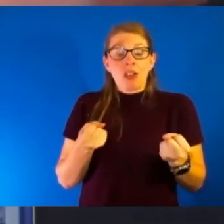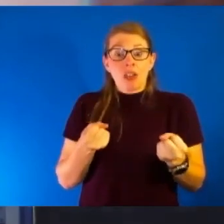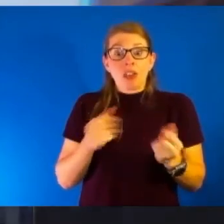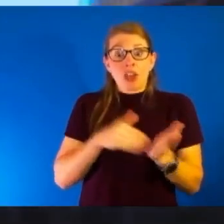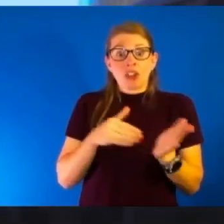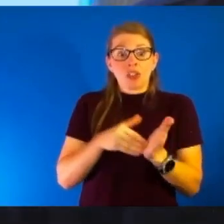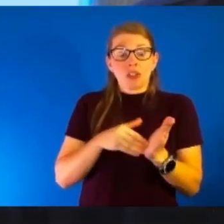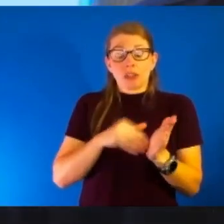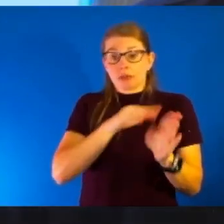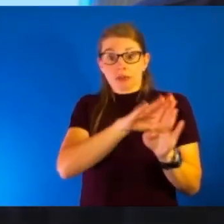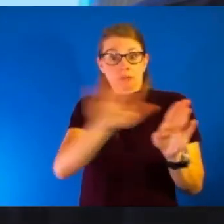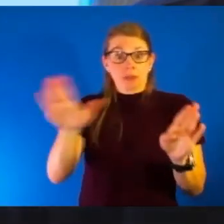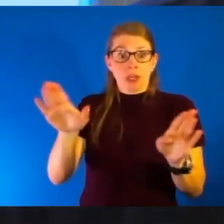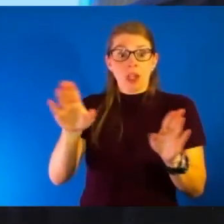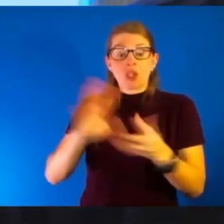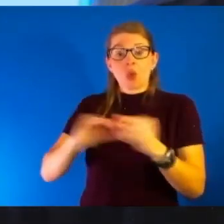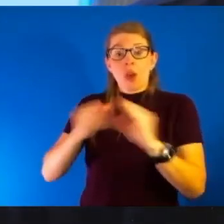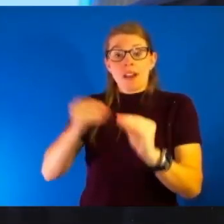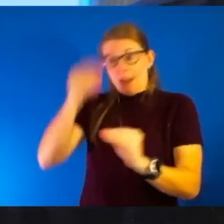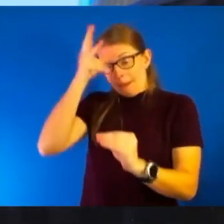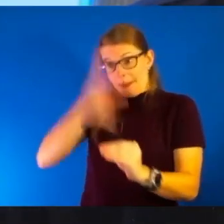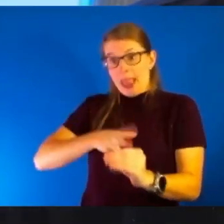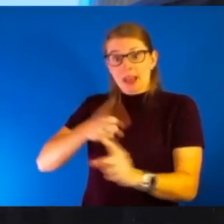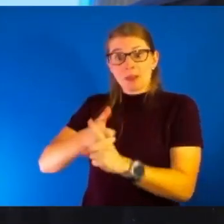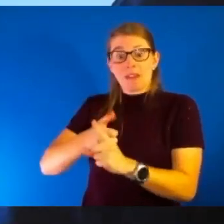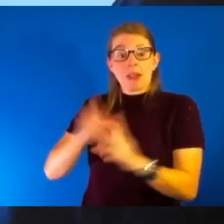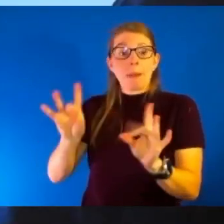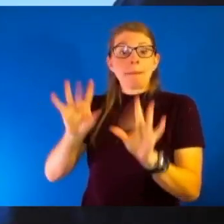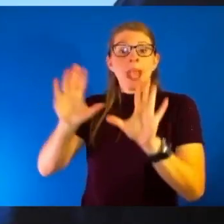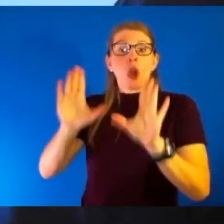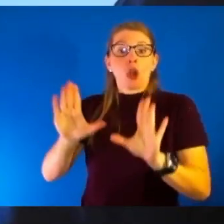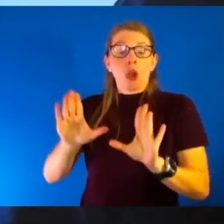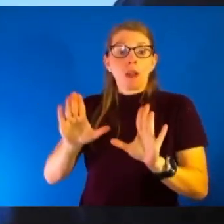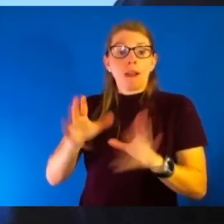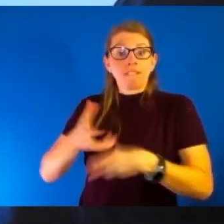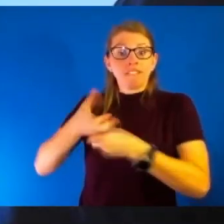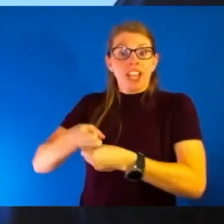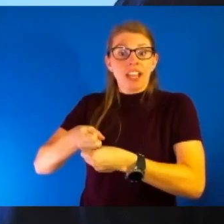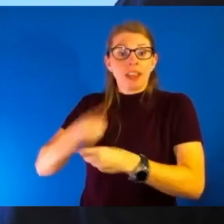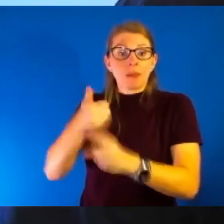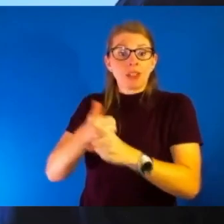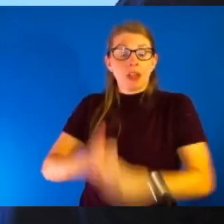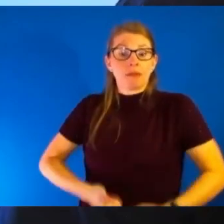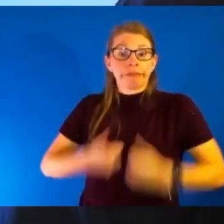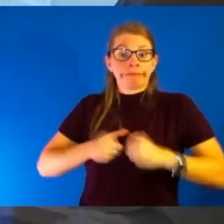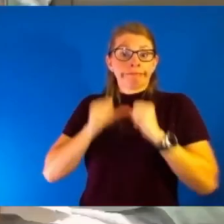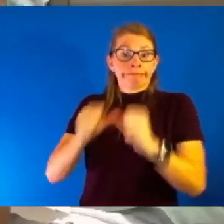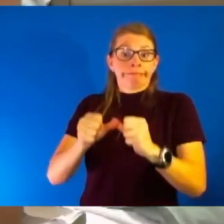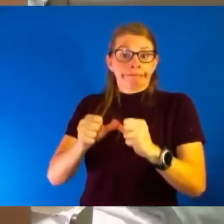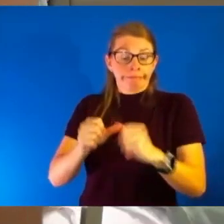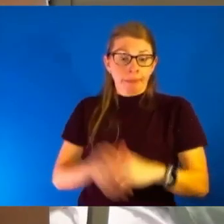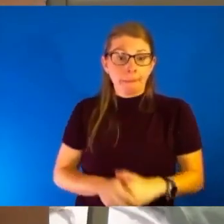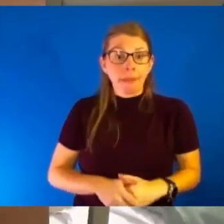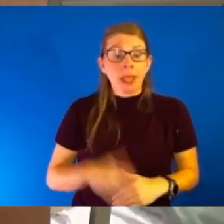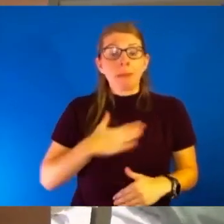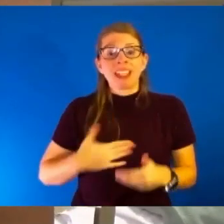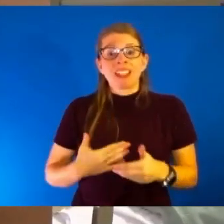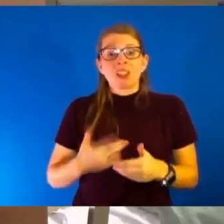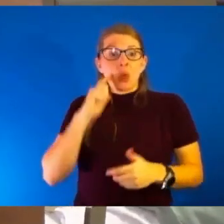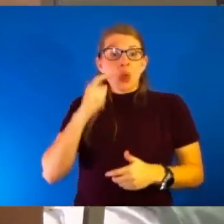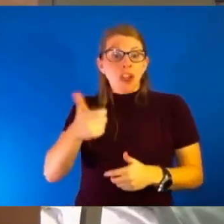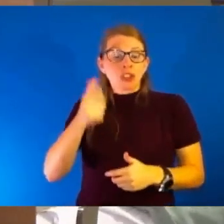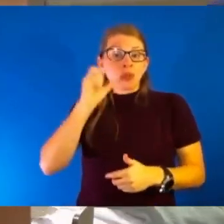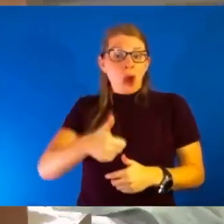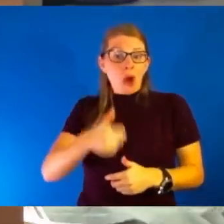story of a man who says it's a miracle and faith that is keeping him alive. So please join us for those stories and much more